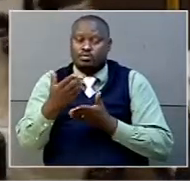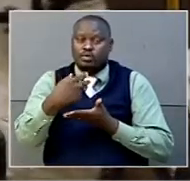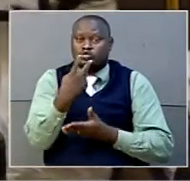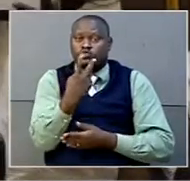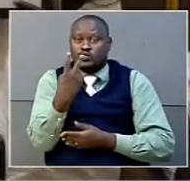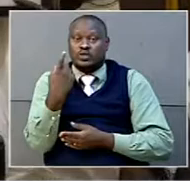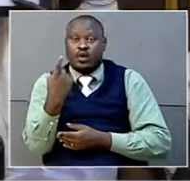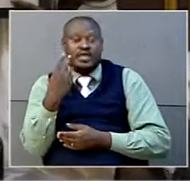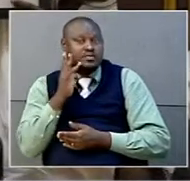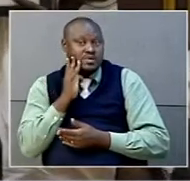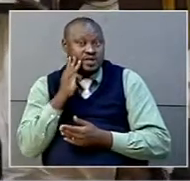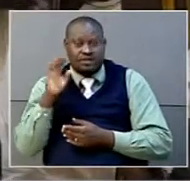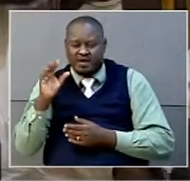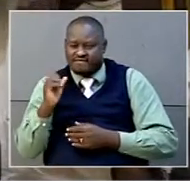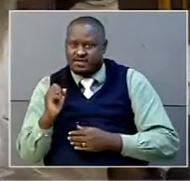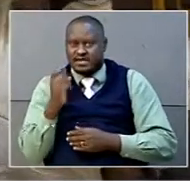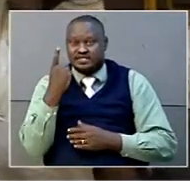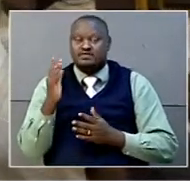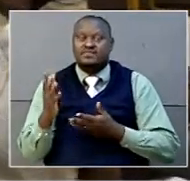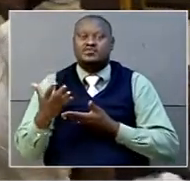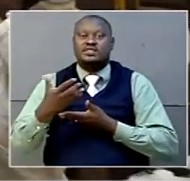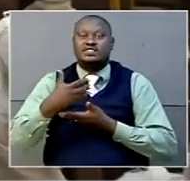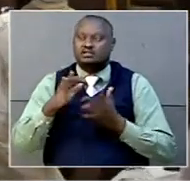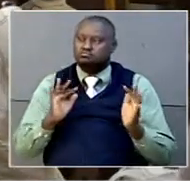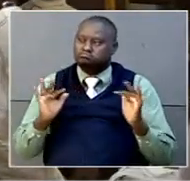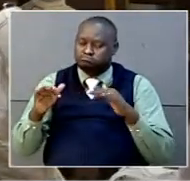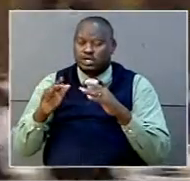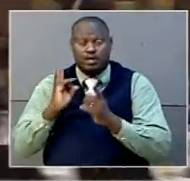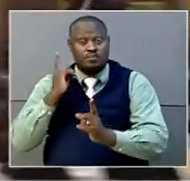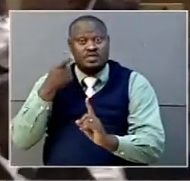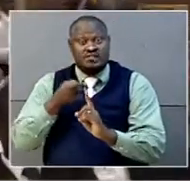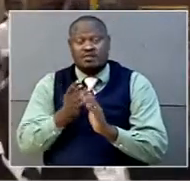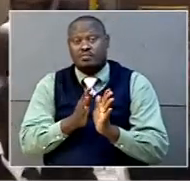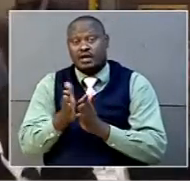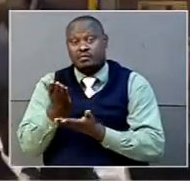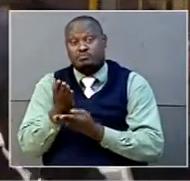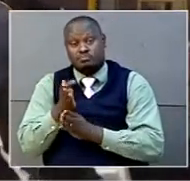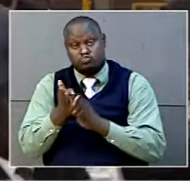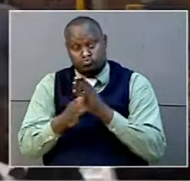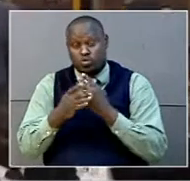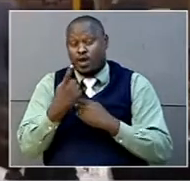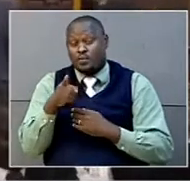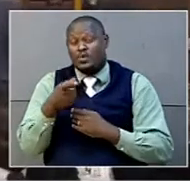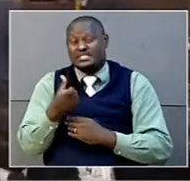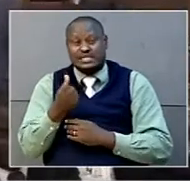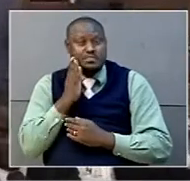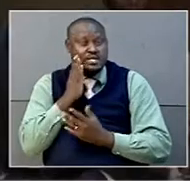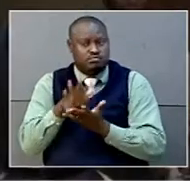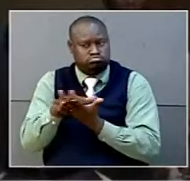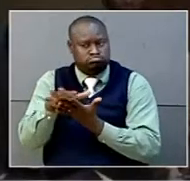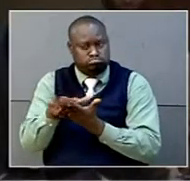shillings during their inaugural fundraising dinner for construction of a 1.6 billion shillings sports complex.